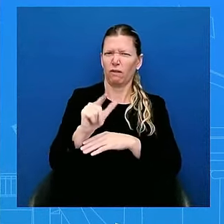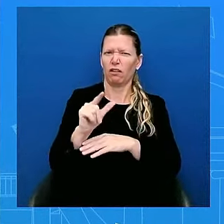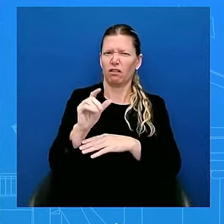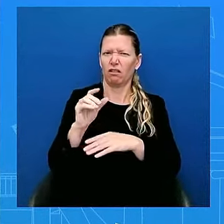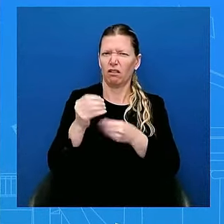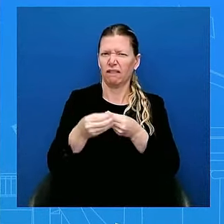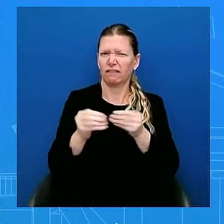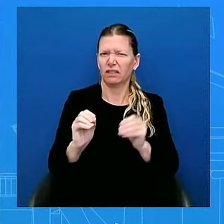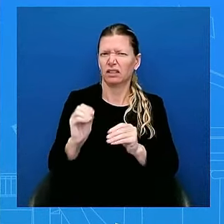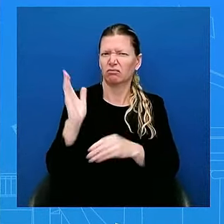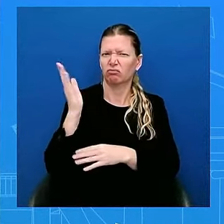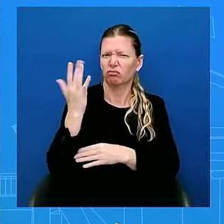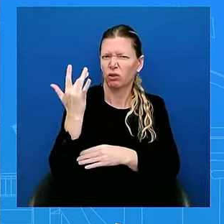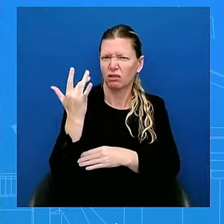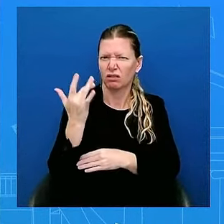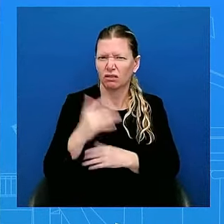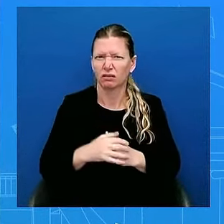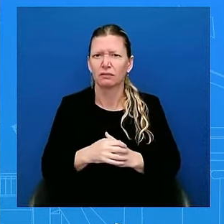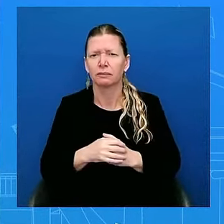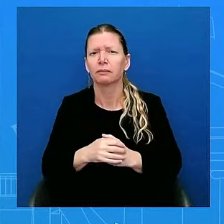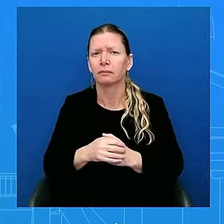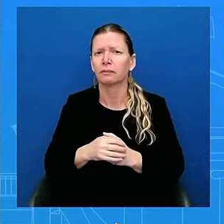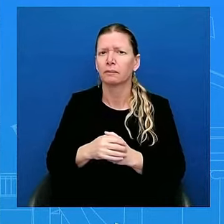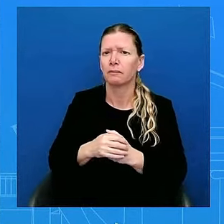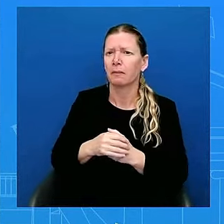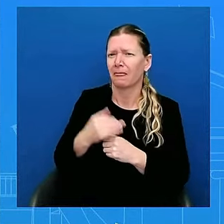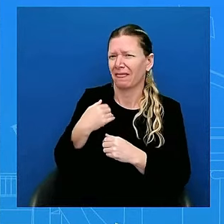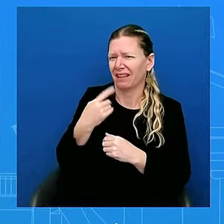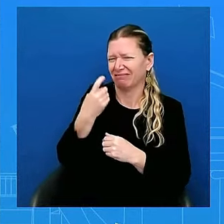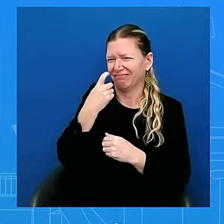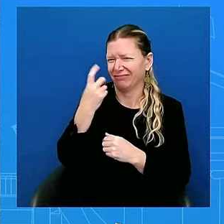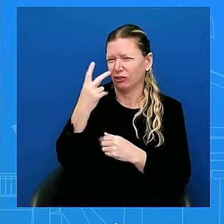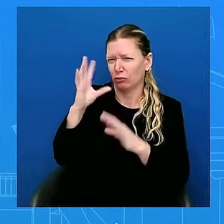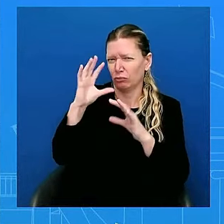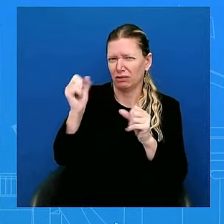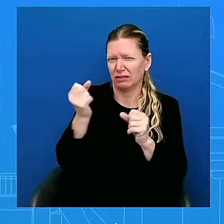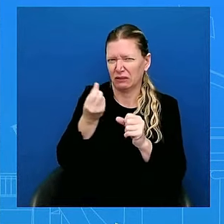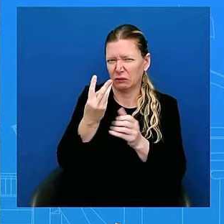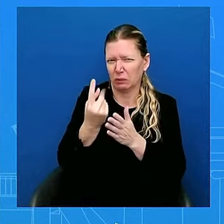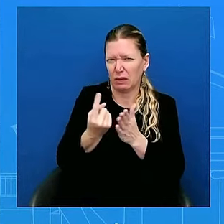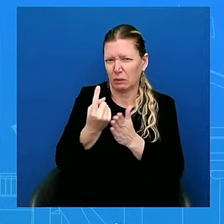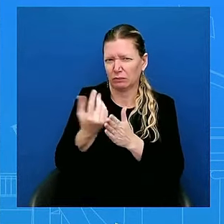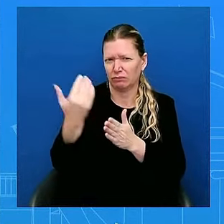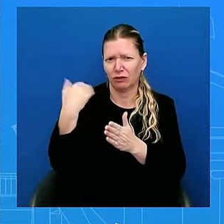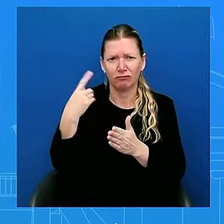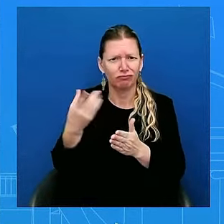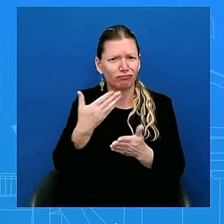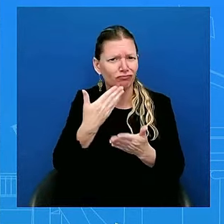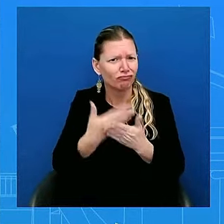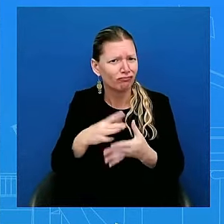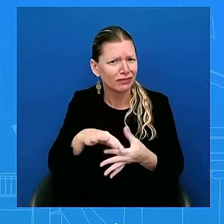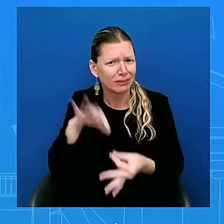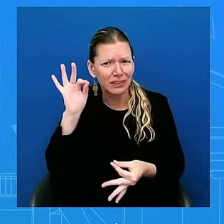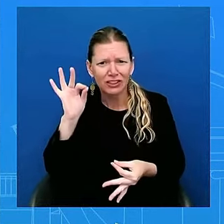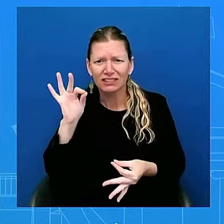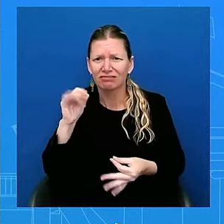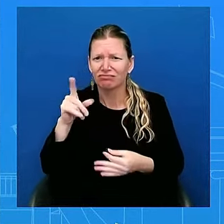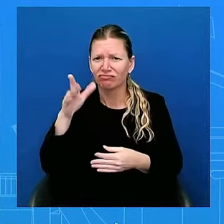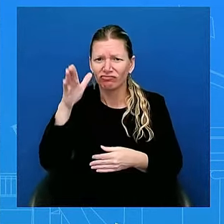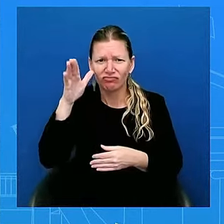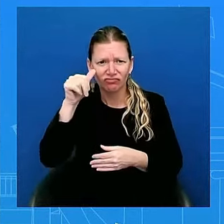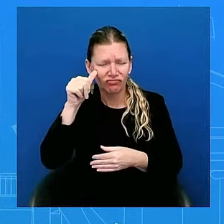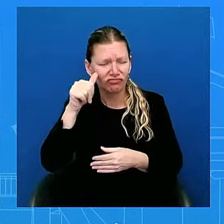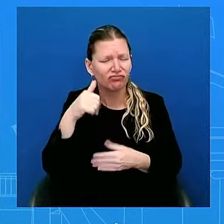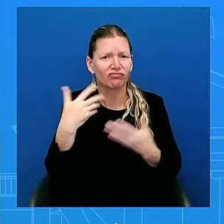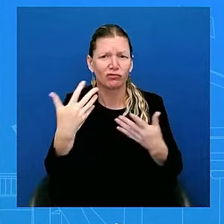too long ago, a couple hours ago. He's determined. He's in good spirits. He wants to speak directly to the American people